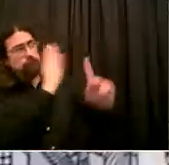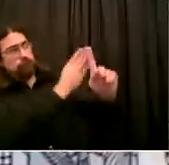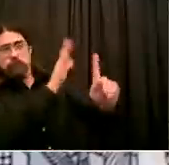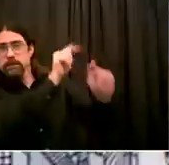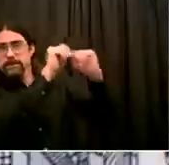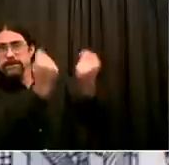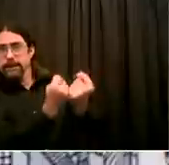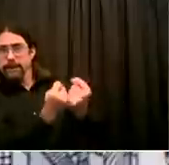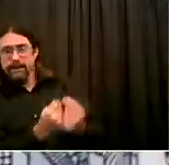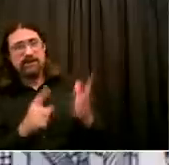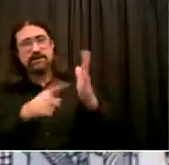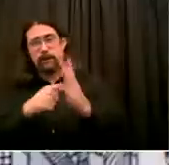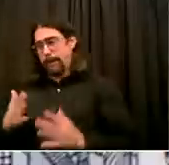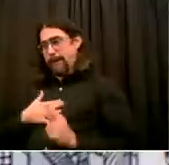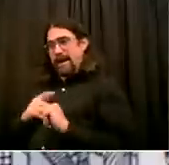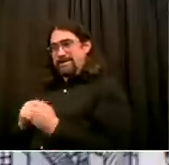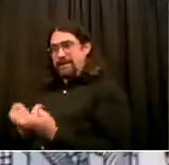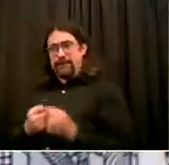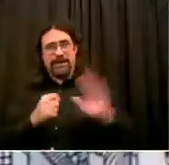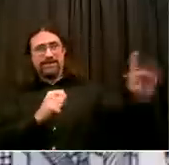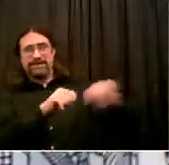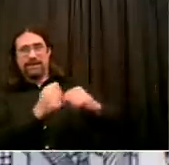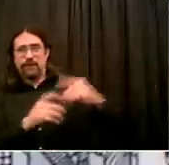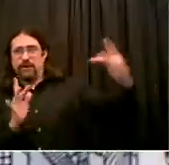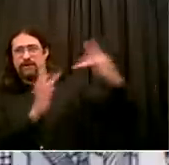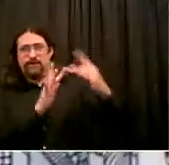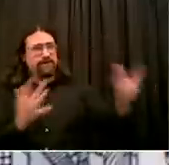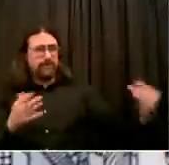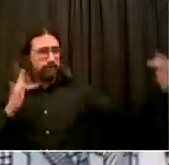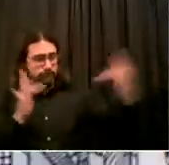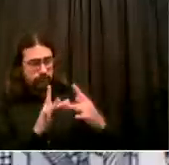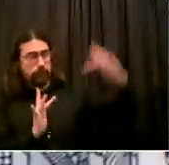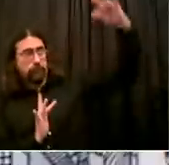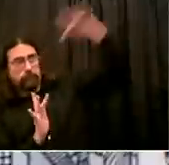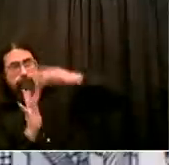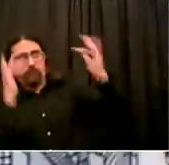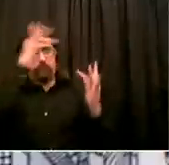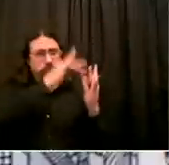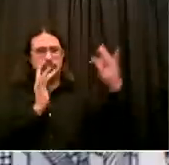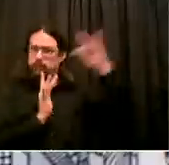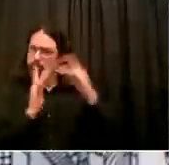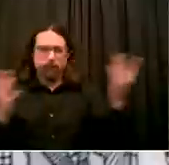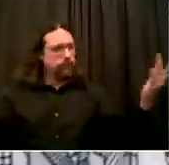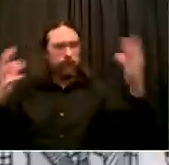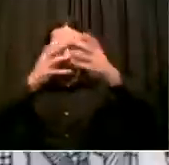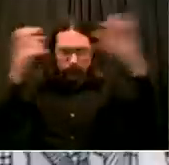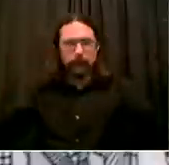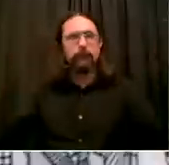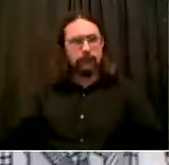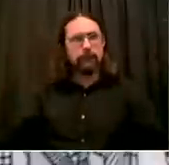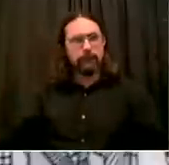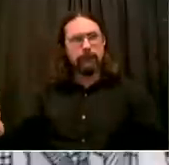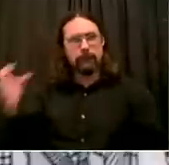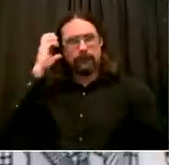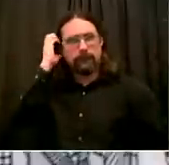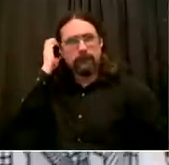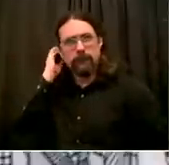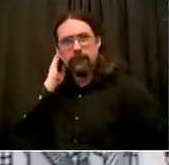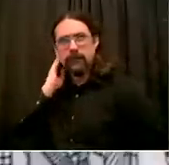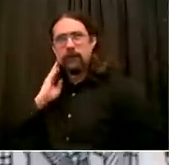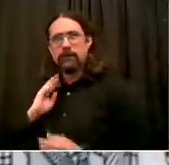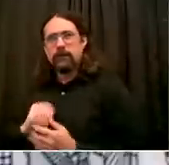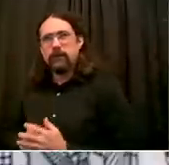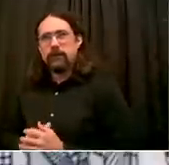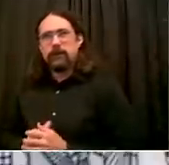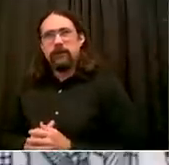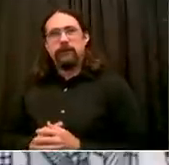forever. In a crisis, you try and obviously minimize differences, get on the same page, but you're still going to have some inherent differences of views. It's just